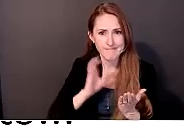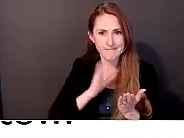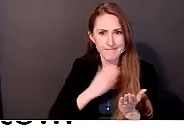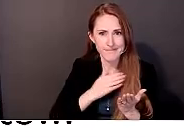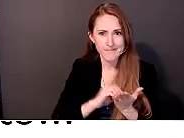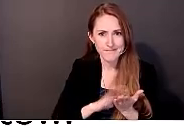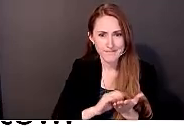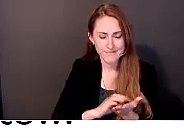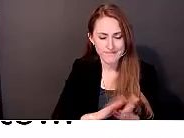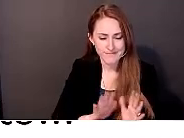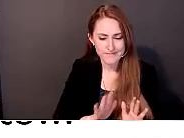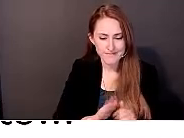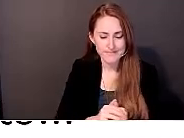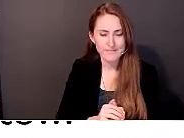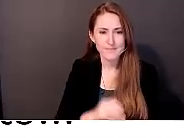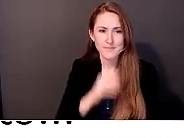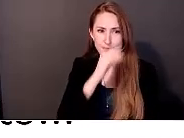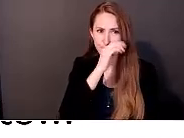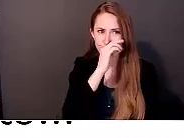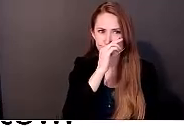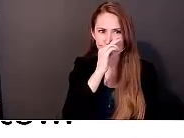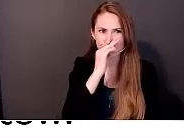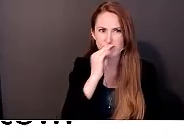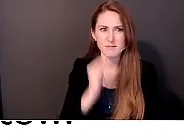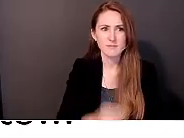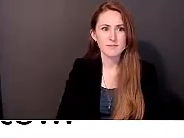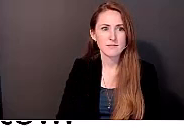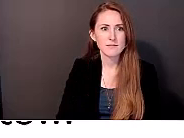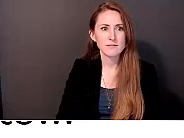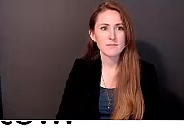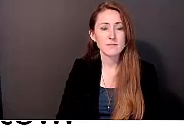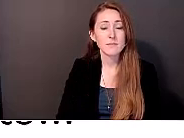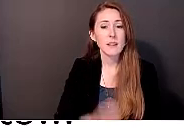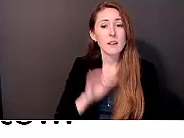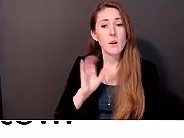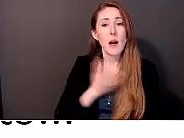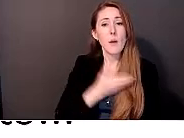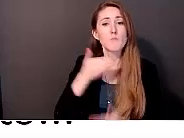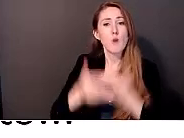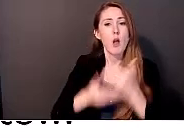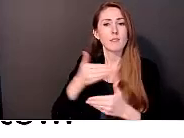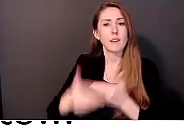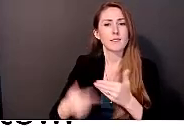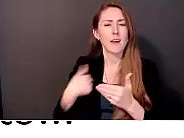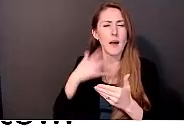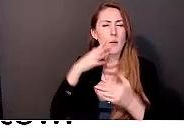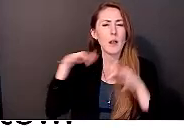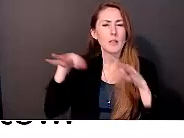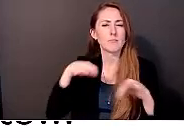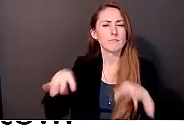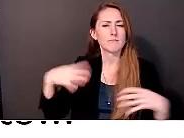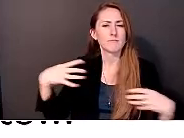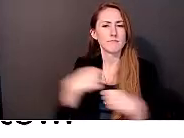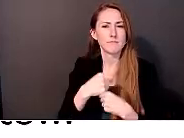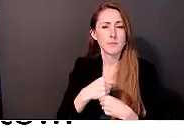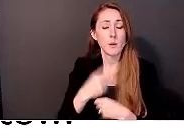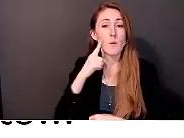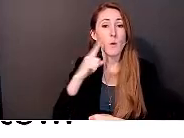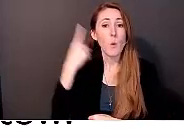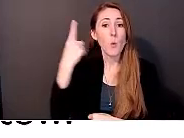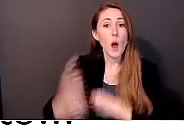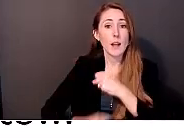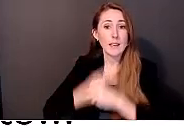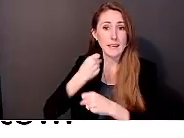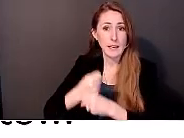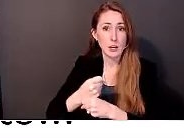to describe the process as, uh, succinctly as I can, for an entire year, we met weekly with seven Centers for Independent